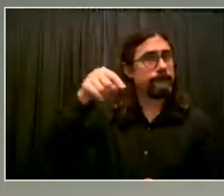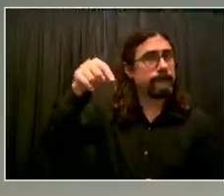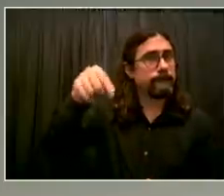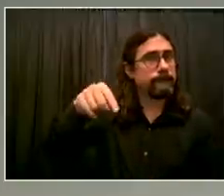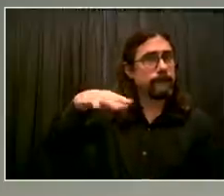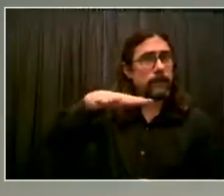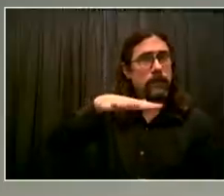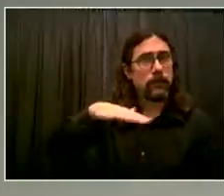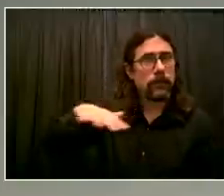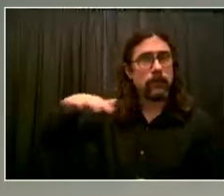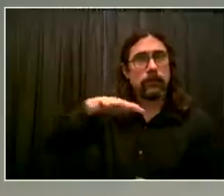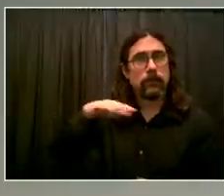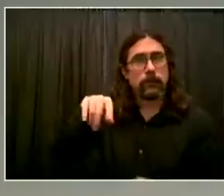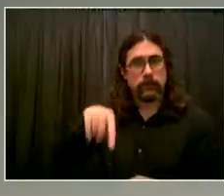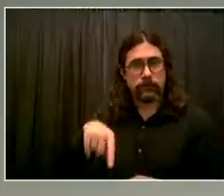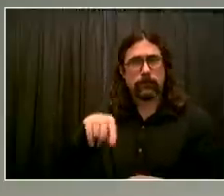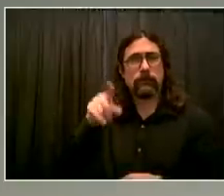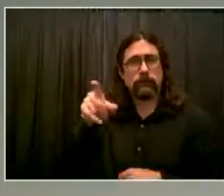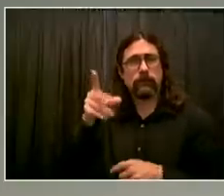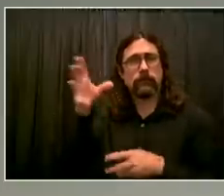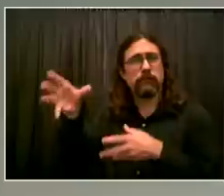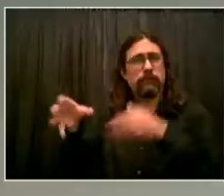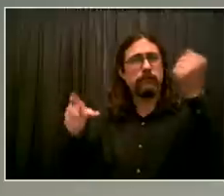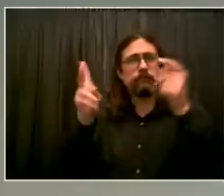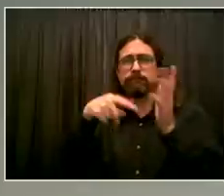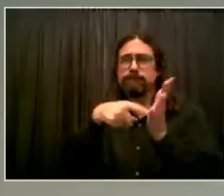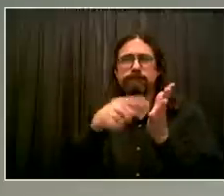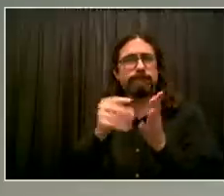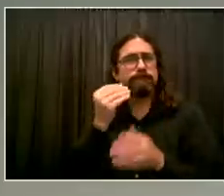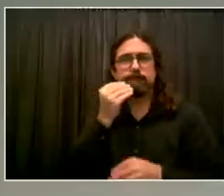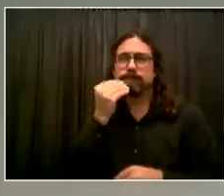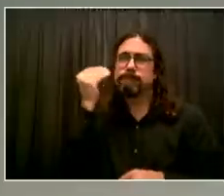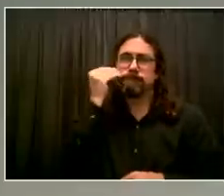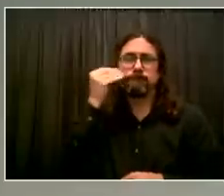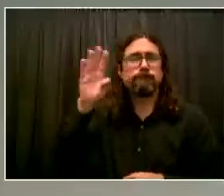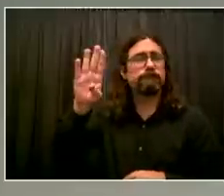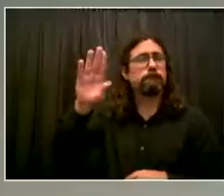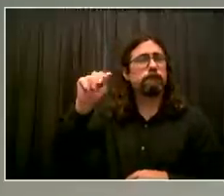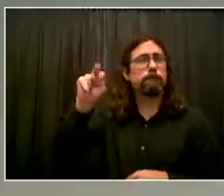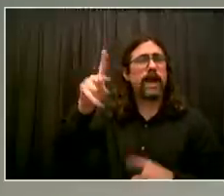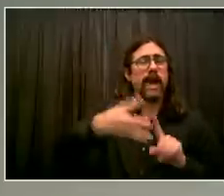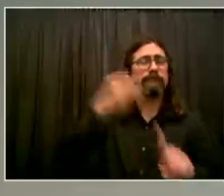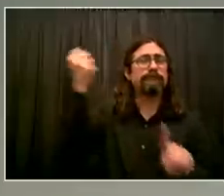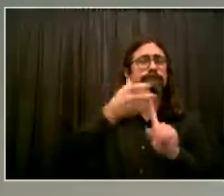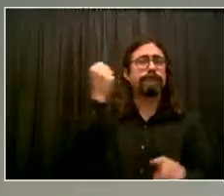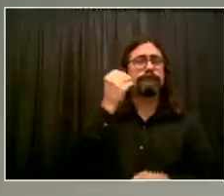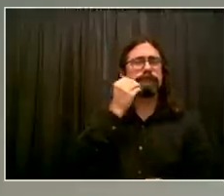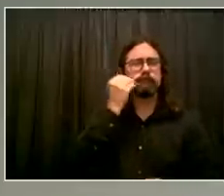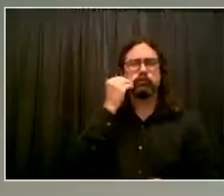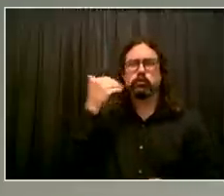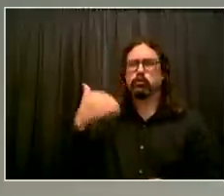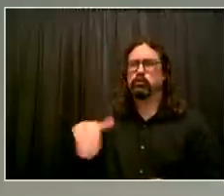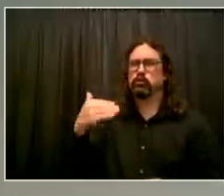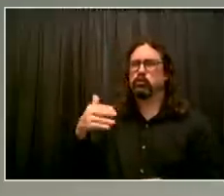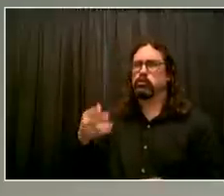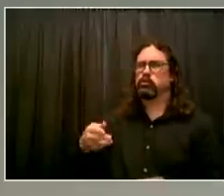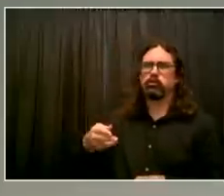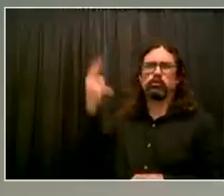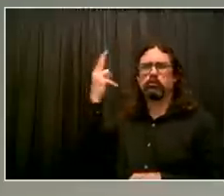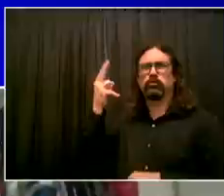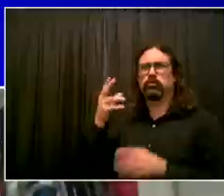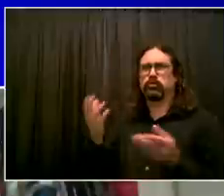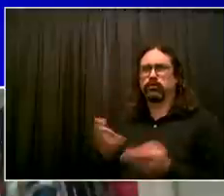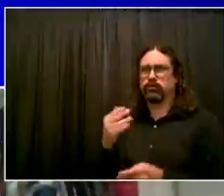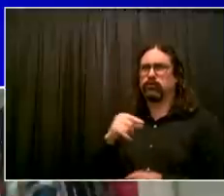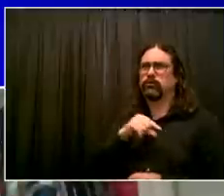embracing these bills and embracing this concept so that we can provide some type of tax relief for homeowners during this time. Thank you.